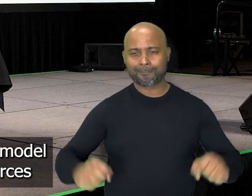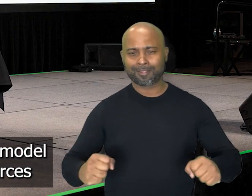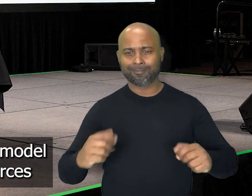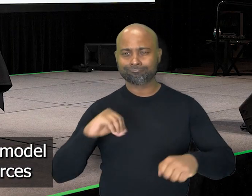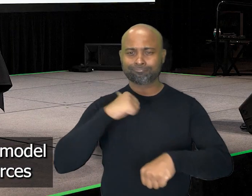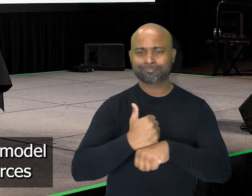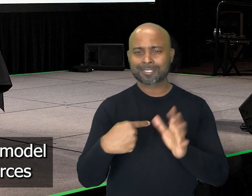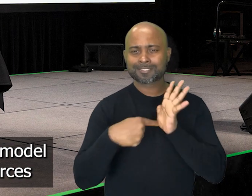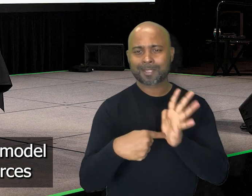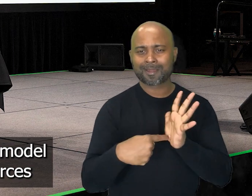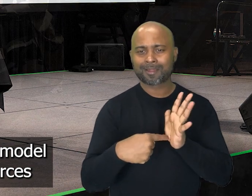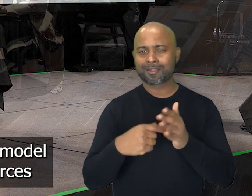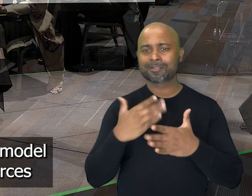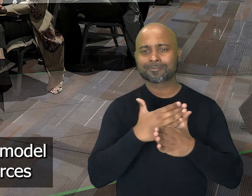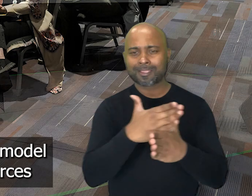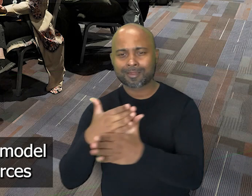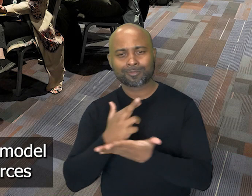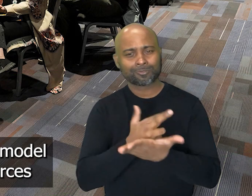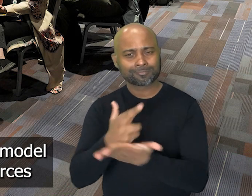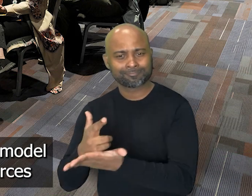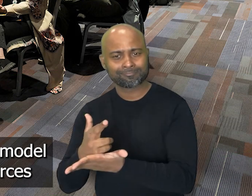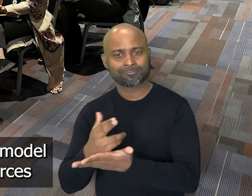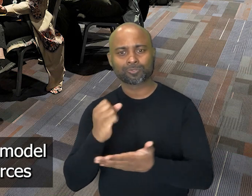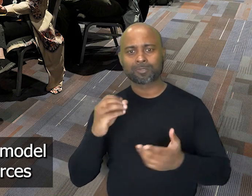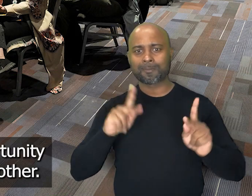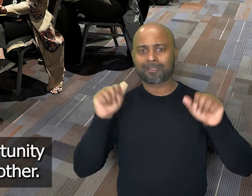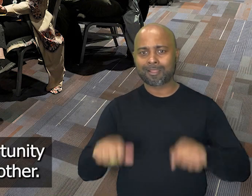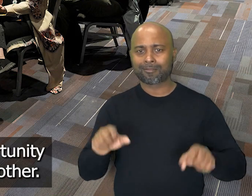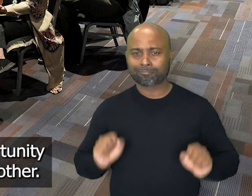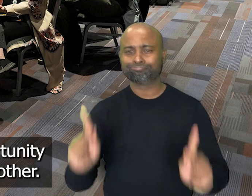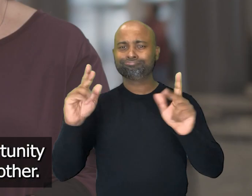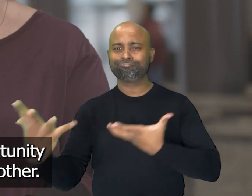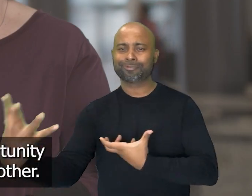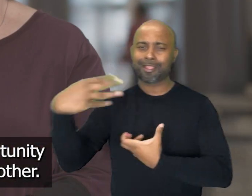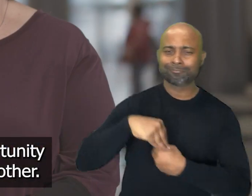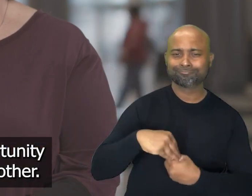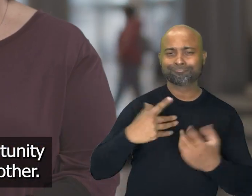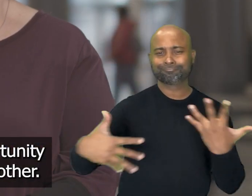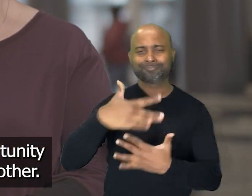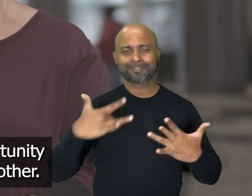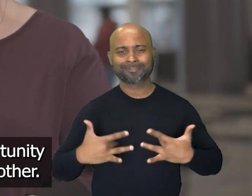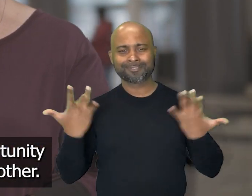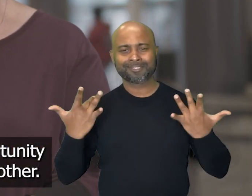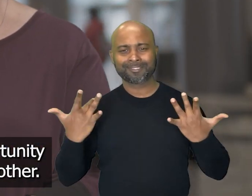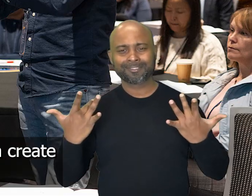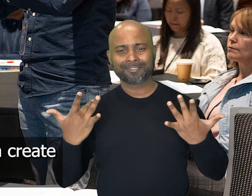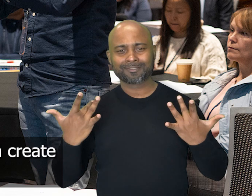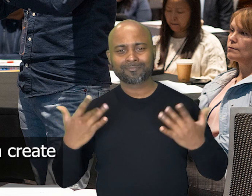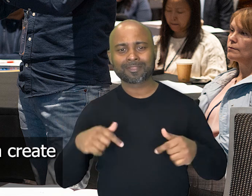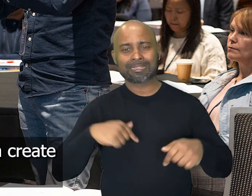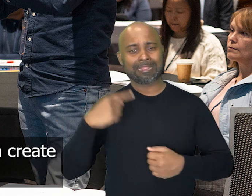have the ability to actually model the way and share their resources so that everybody has an opportunity to participate in one way.